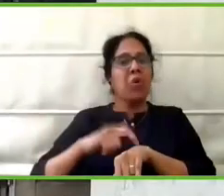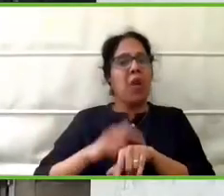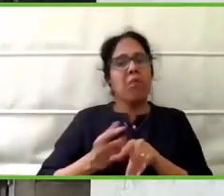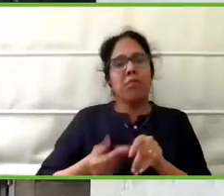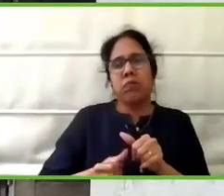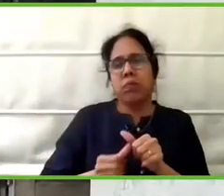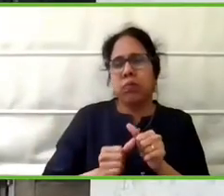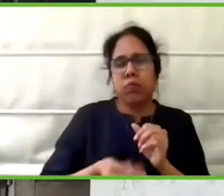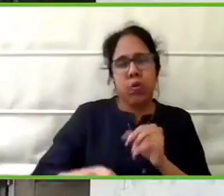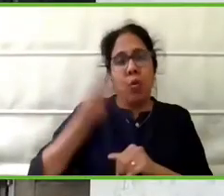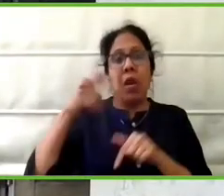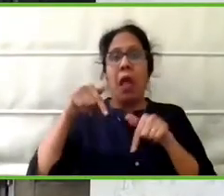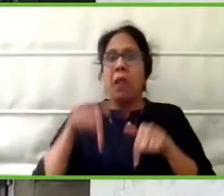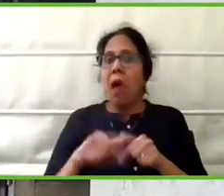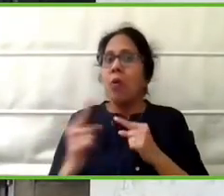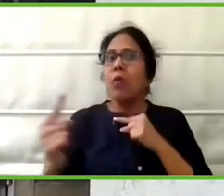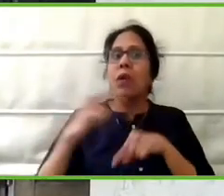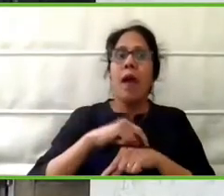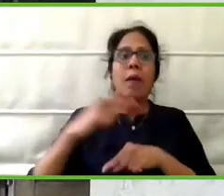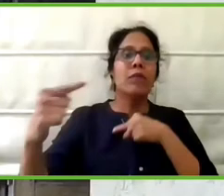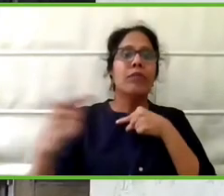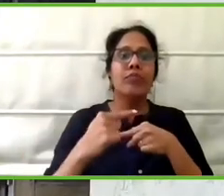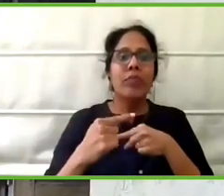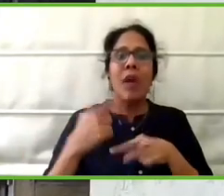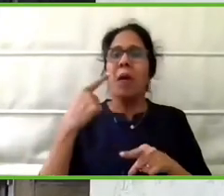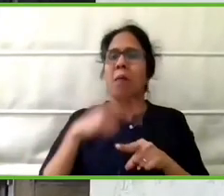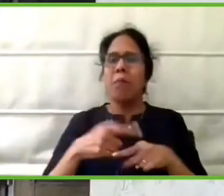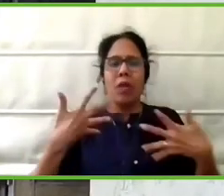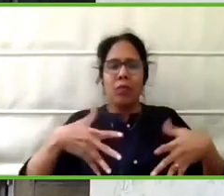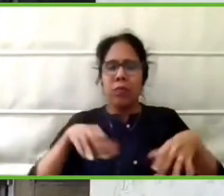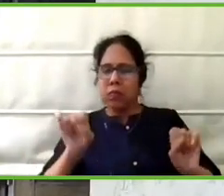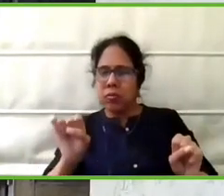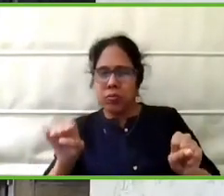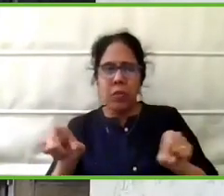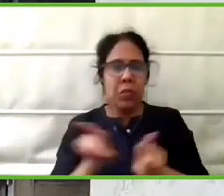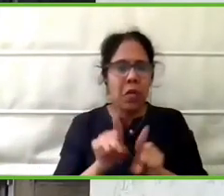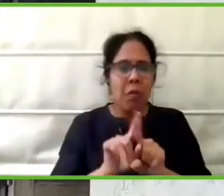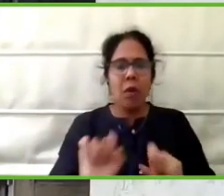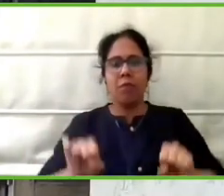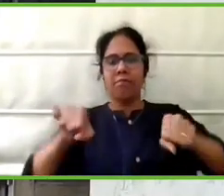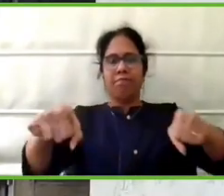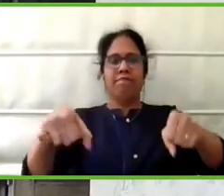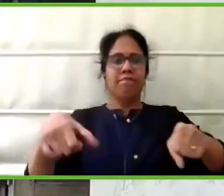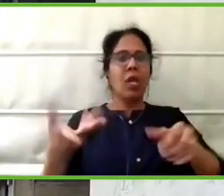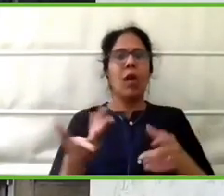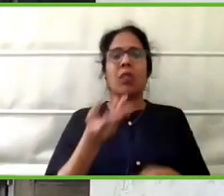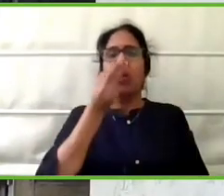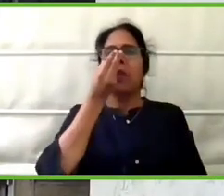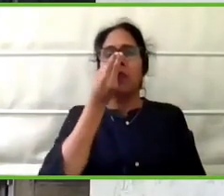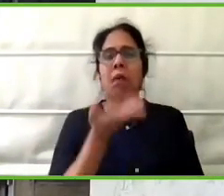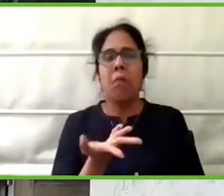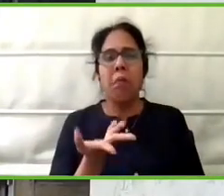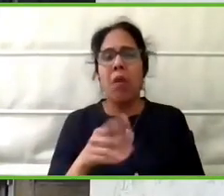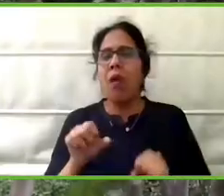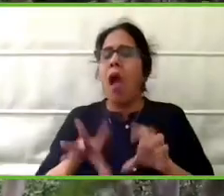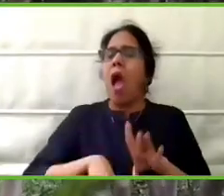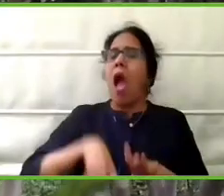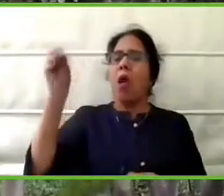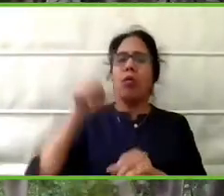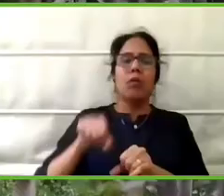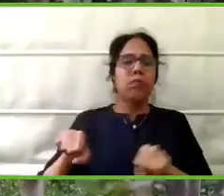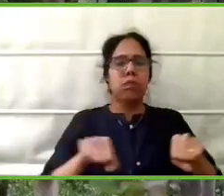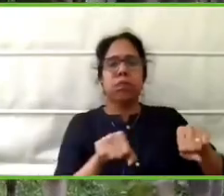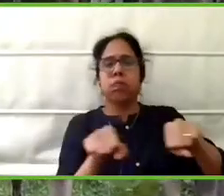There a car that we can easily set in And after we can easily go the we a